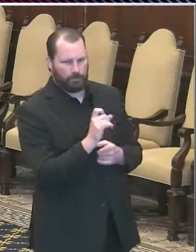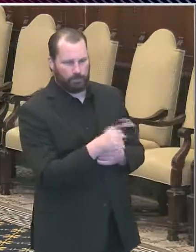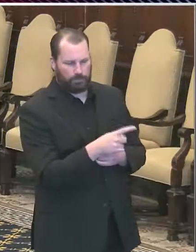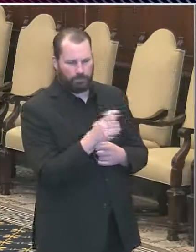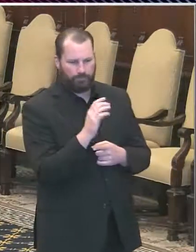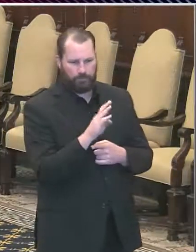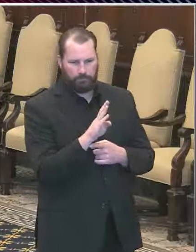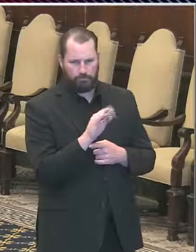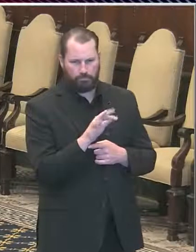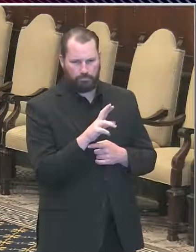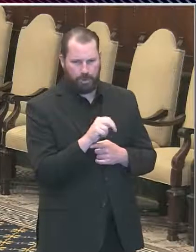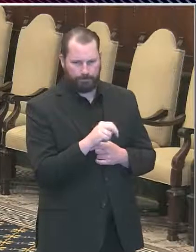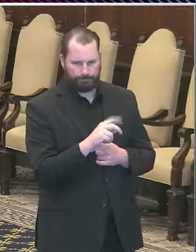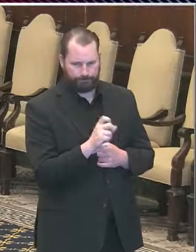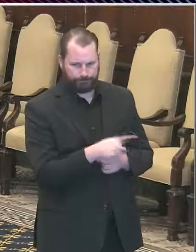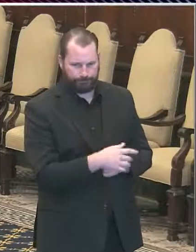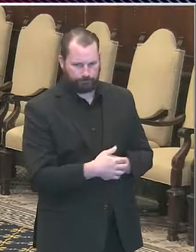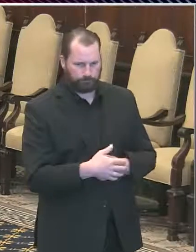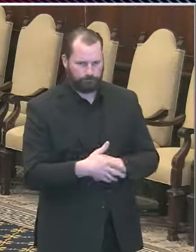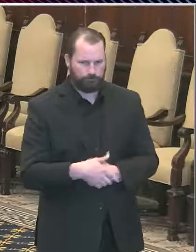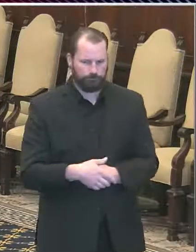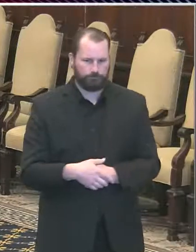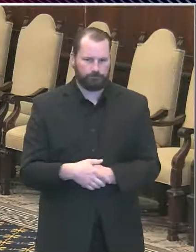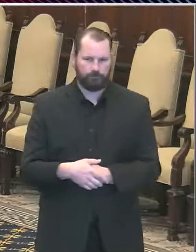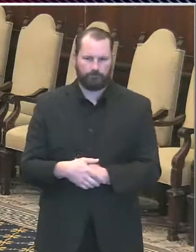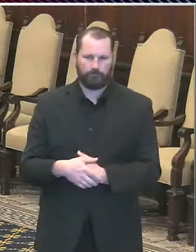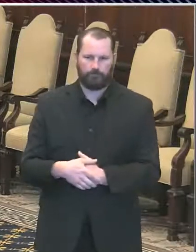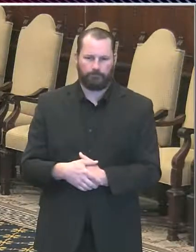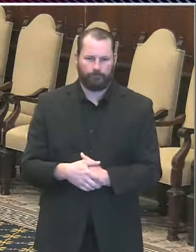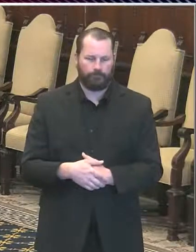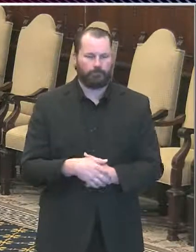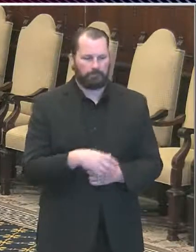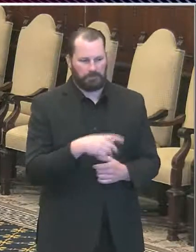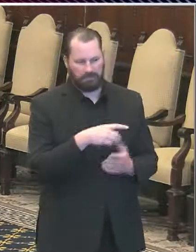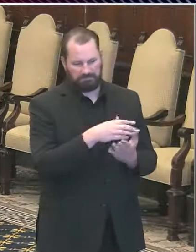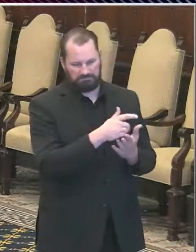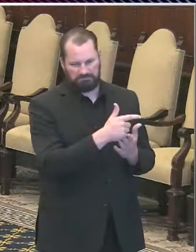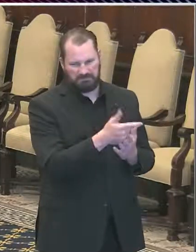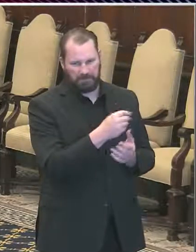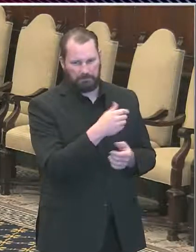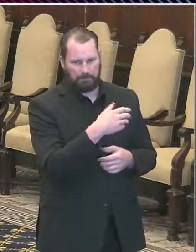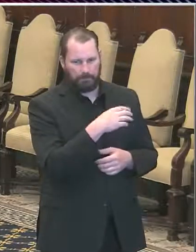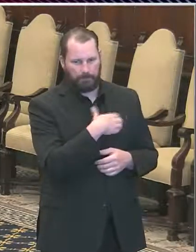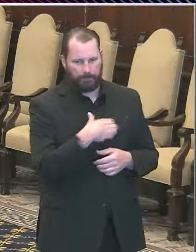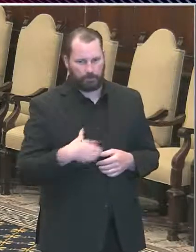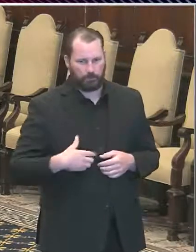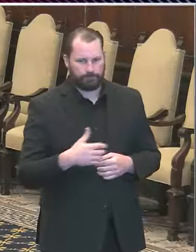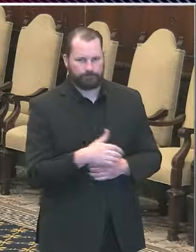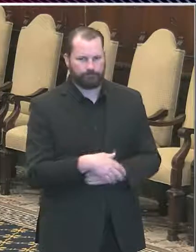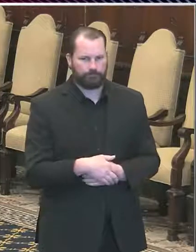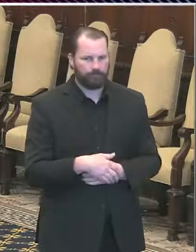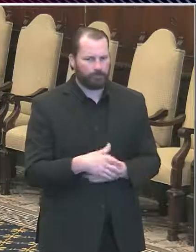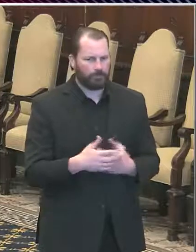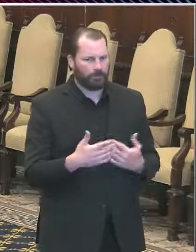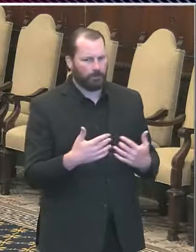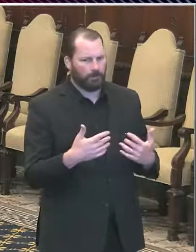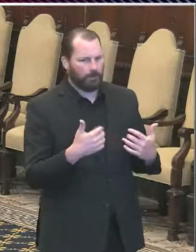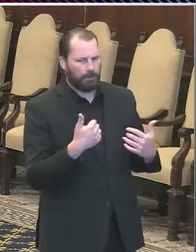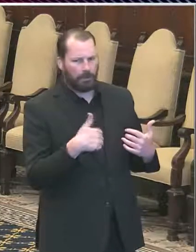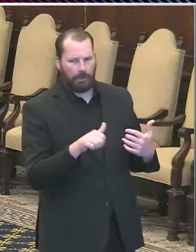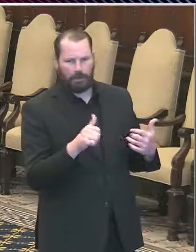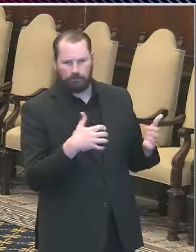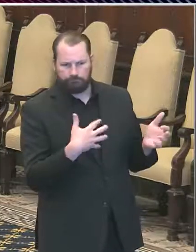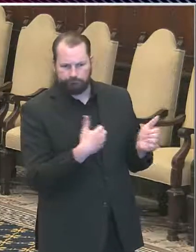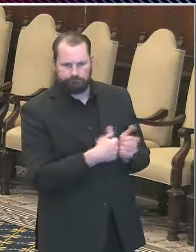if he's on I'm not sure I've seen him on there today yet but any updates on what's going on at the airport with the